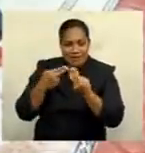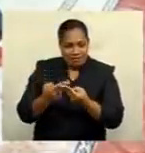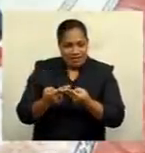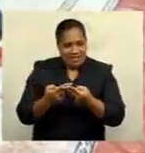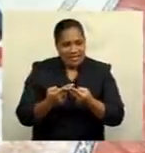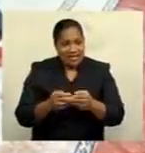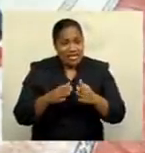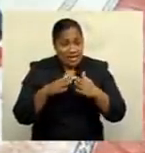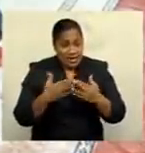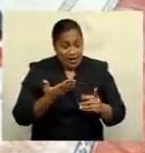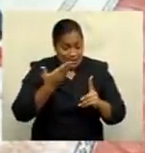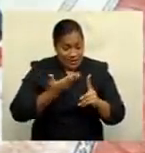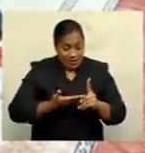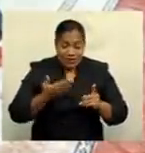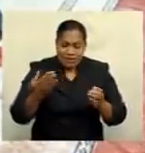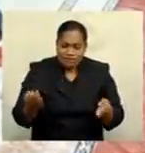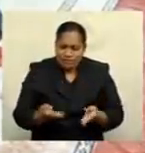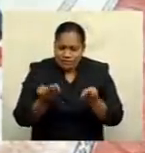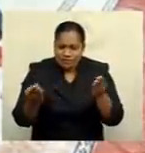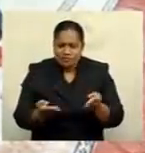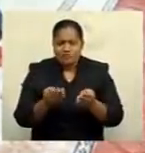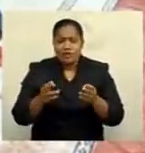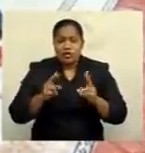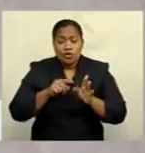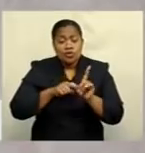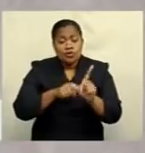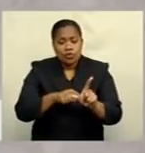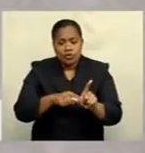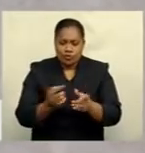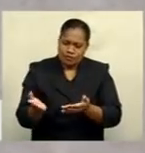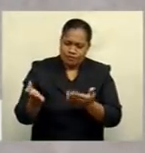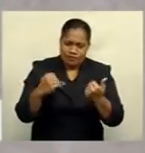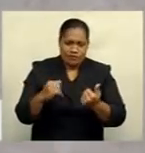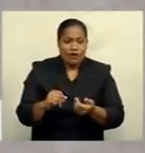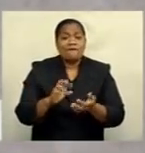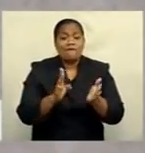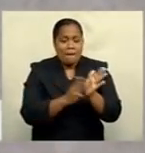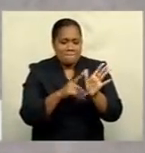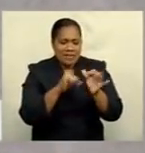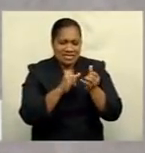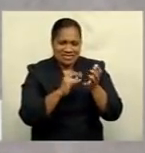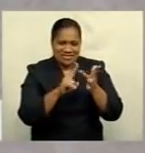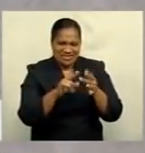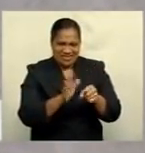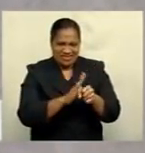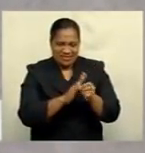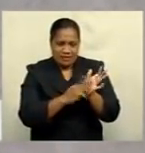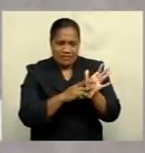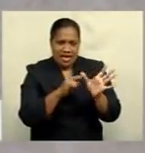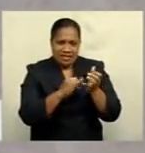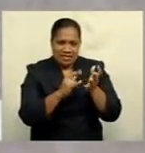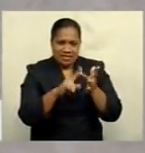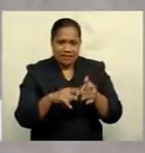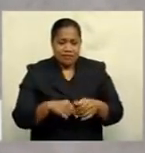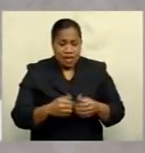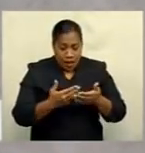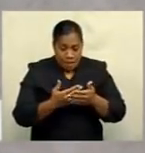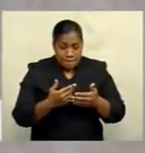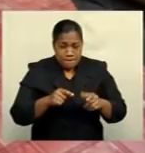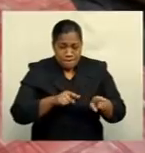youths to venture into Masi making. Majority of my market is going internationally or even